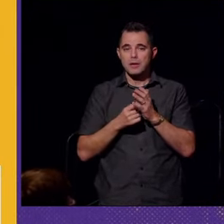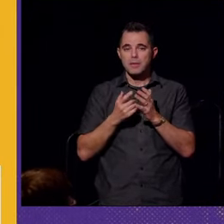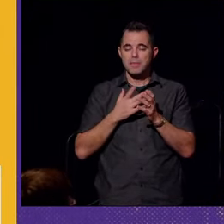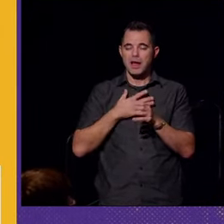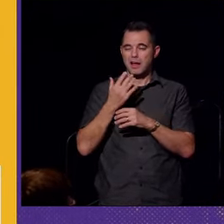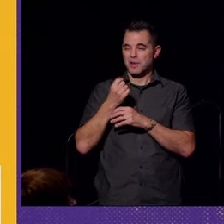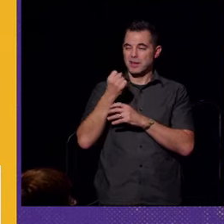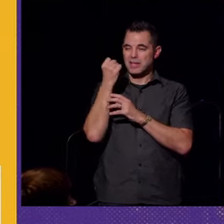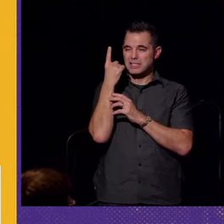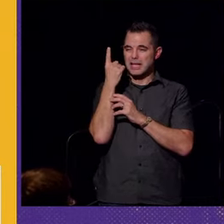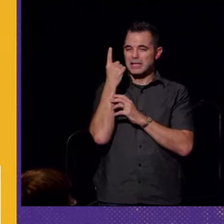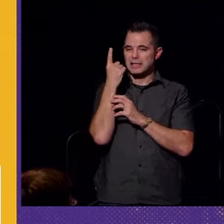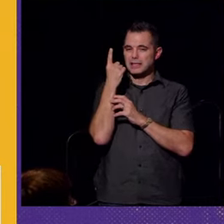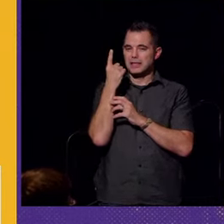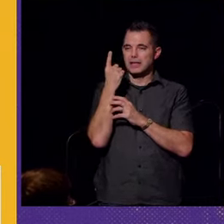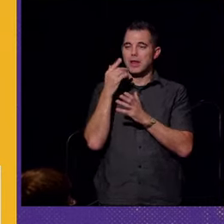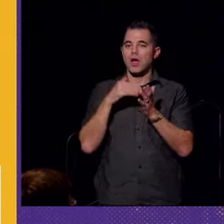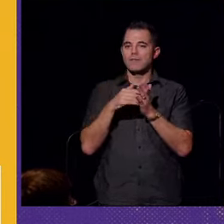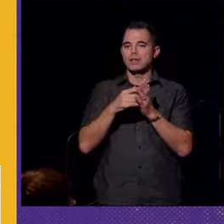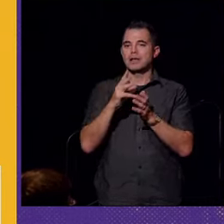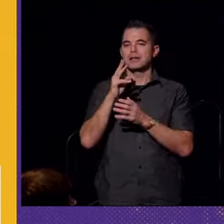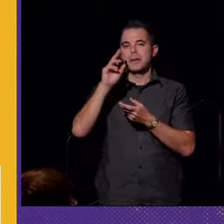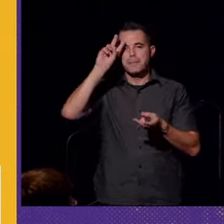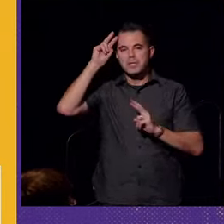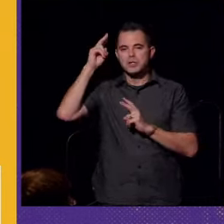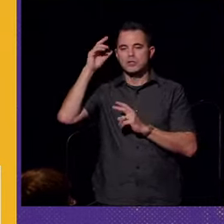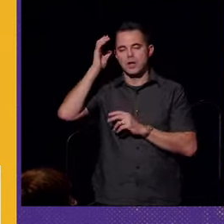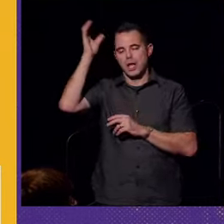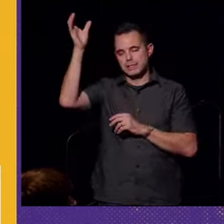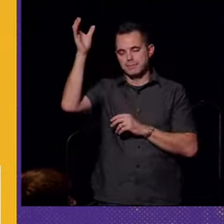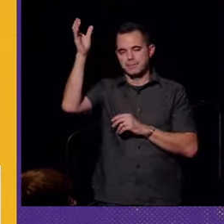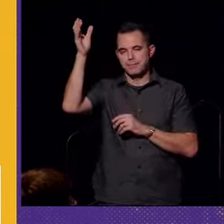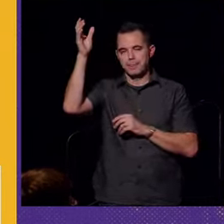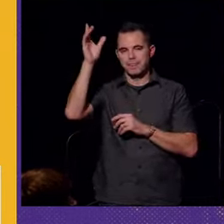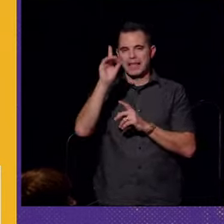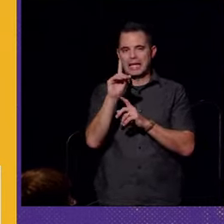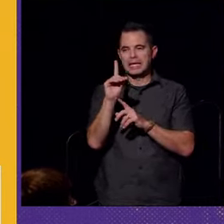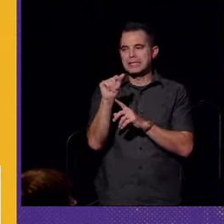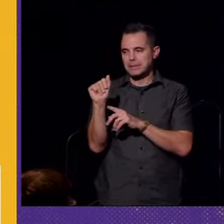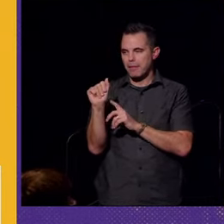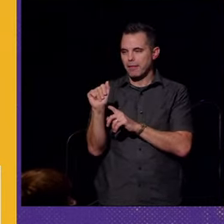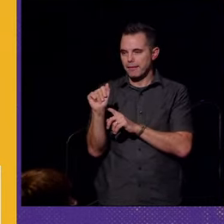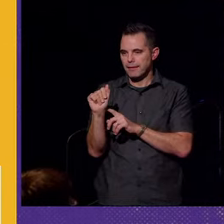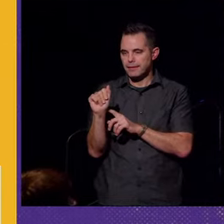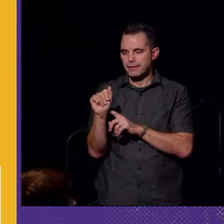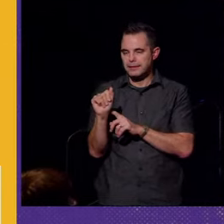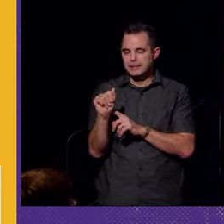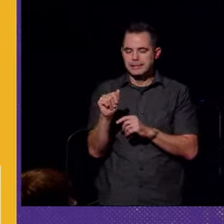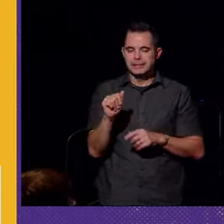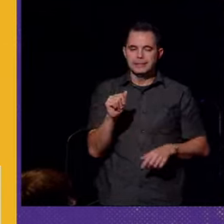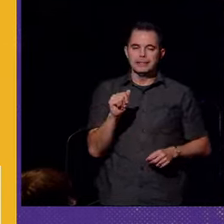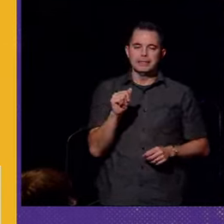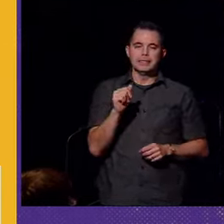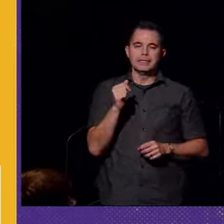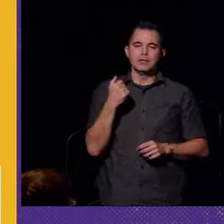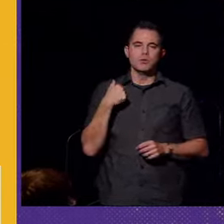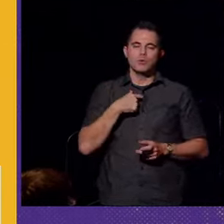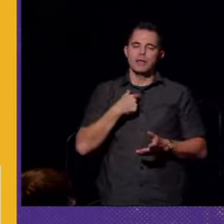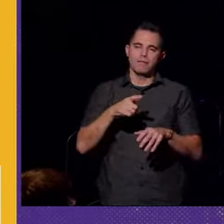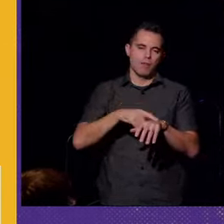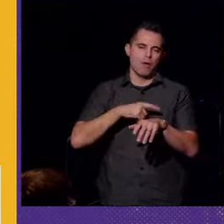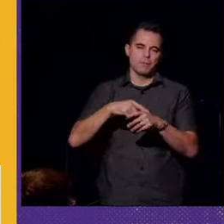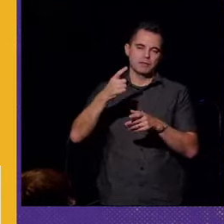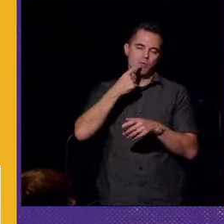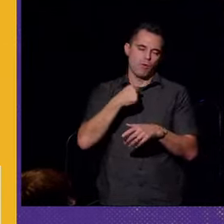understanding an often misunderstood concept, disability. We have long been